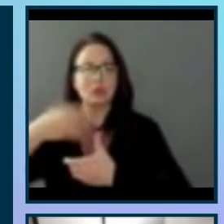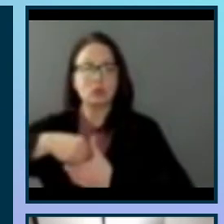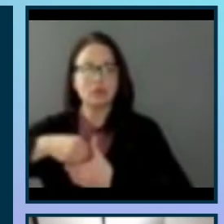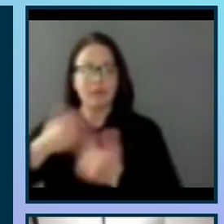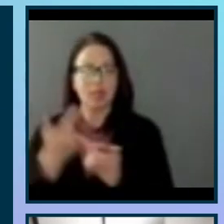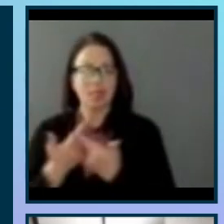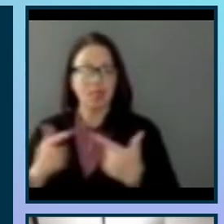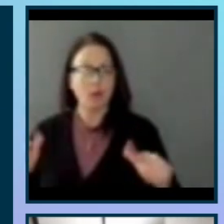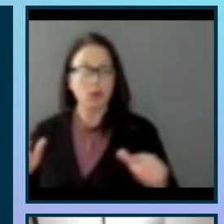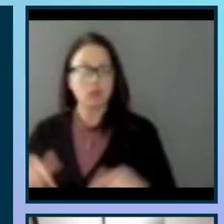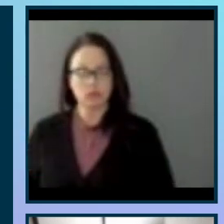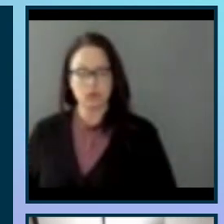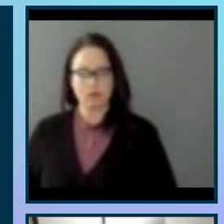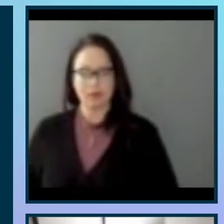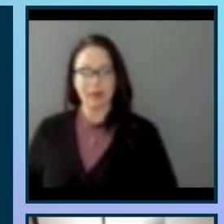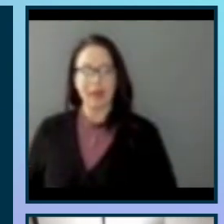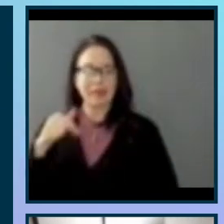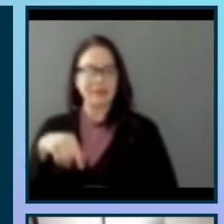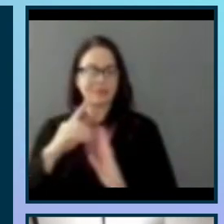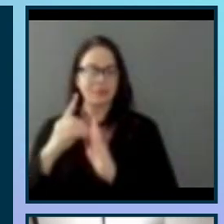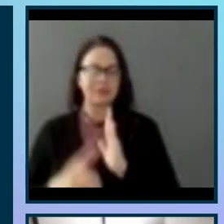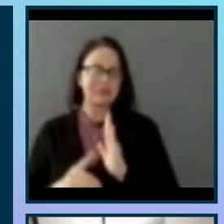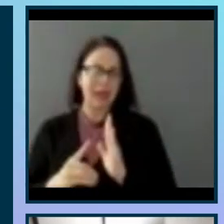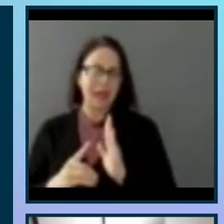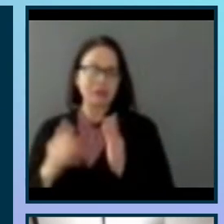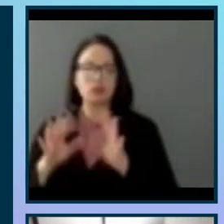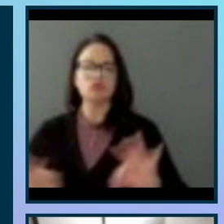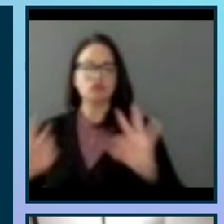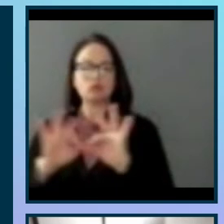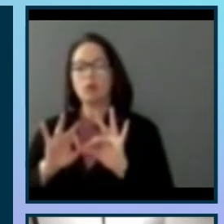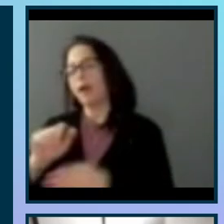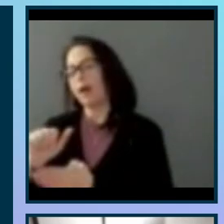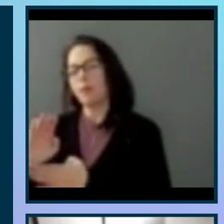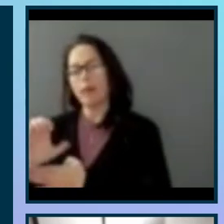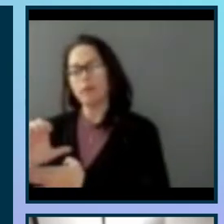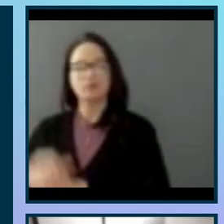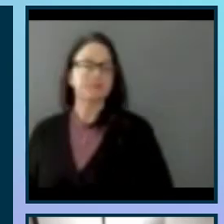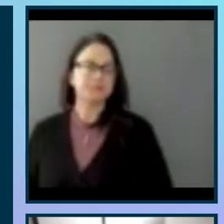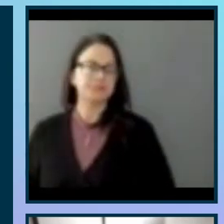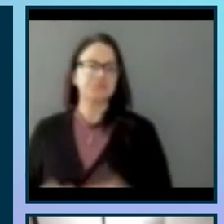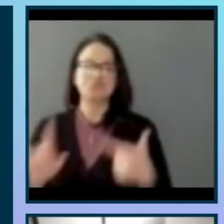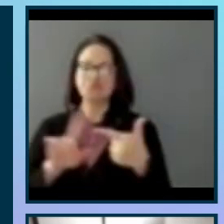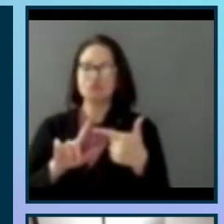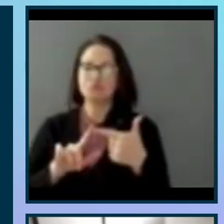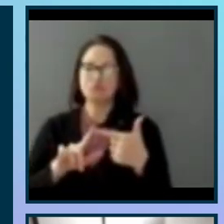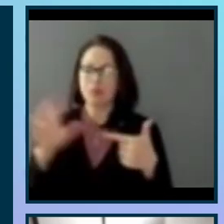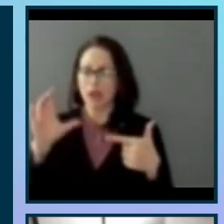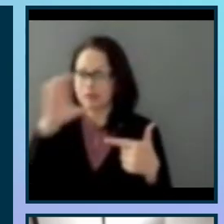And this is from the designer's critical alphabet from Leslie Ann Knoll. The next one is assumptions.